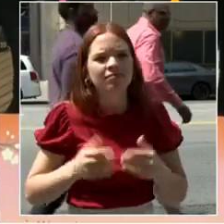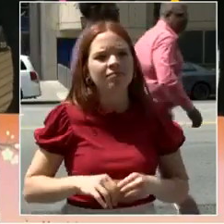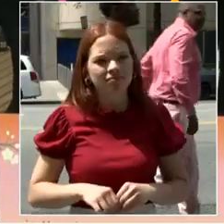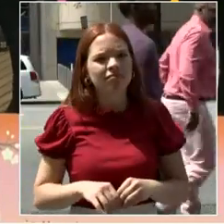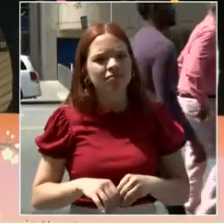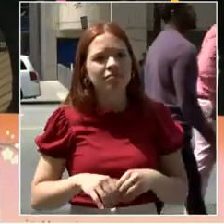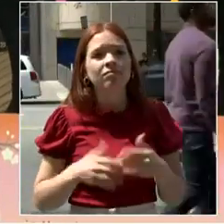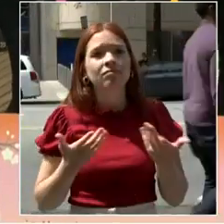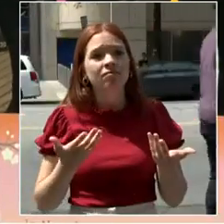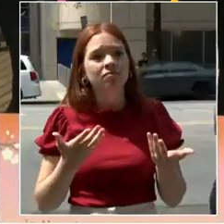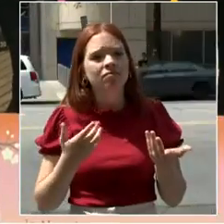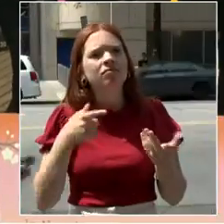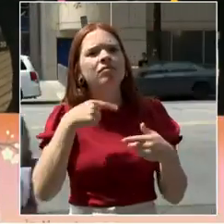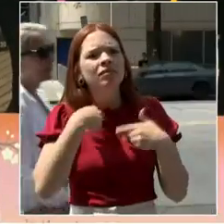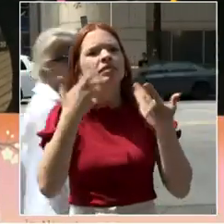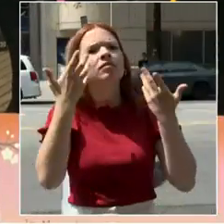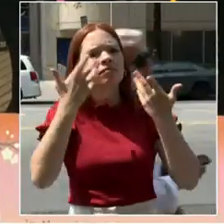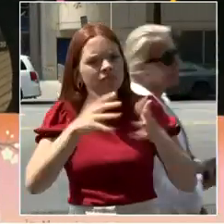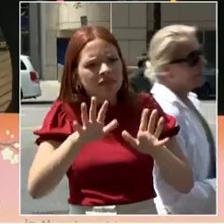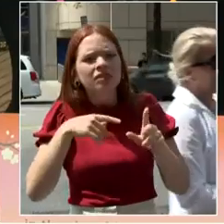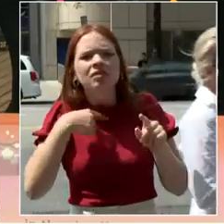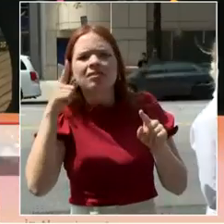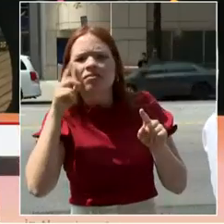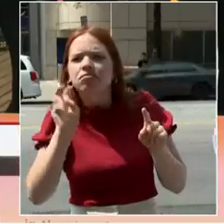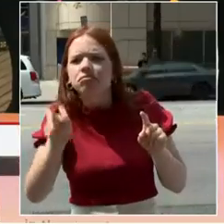.C. the most beautiful city in the U.S.